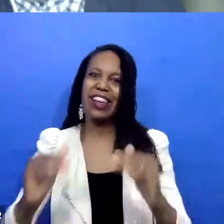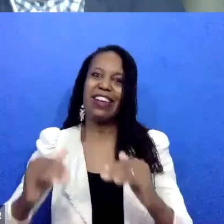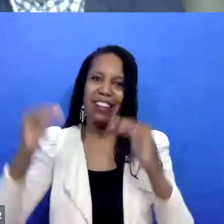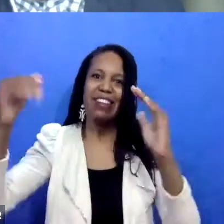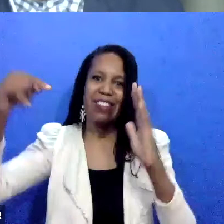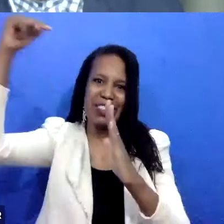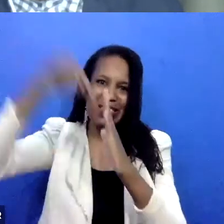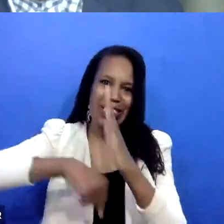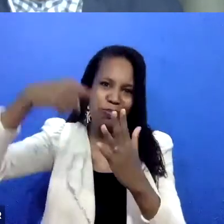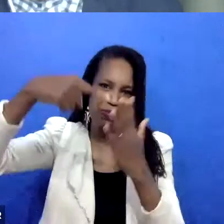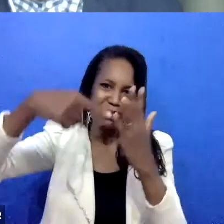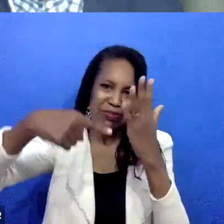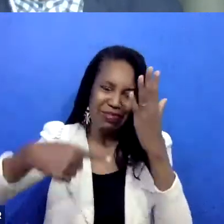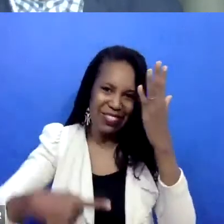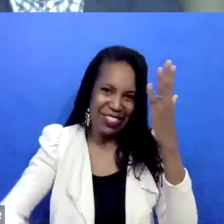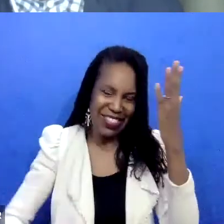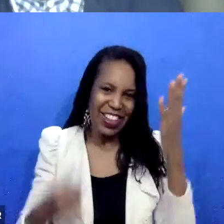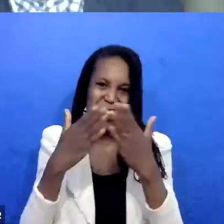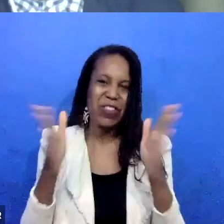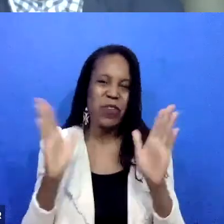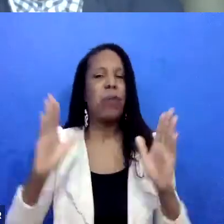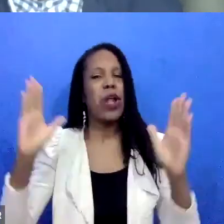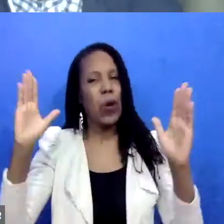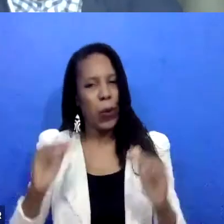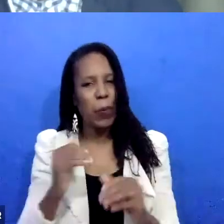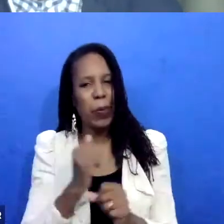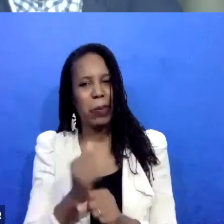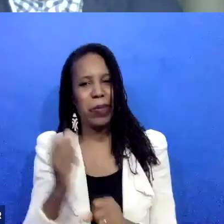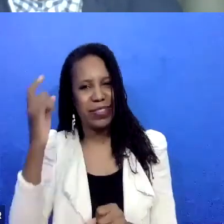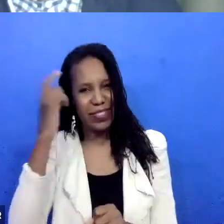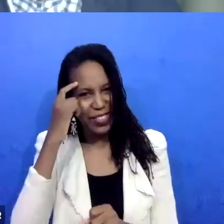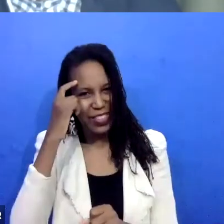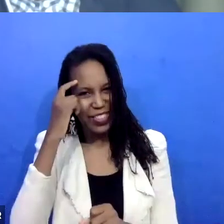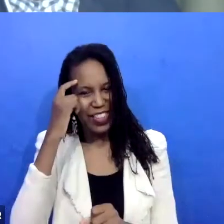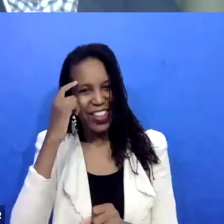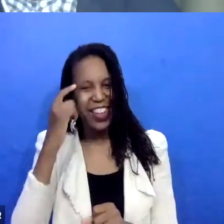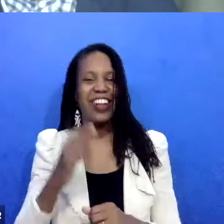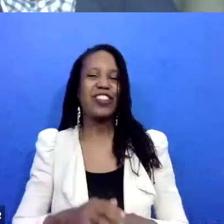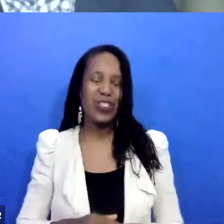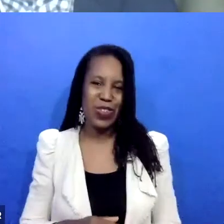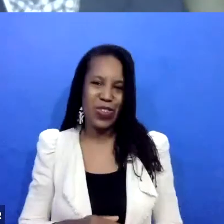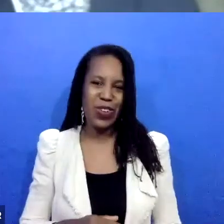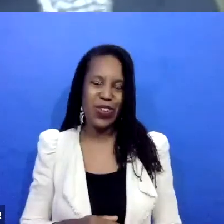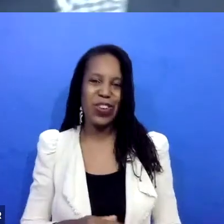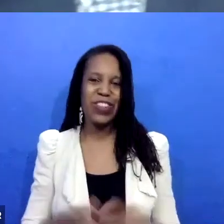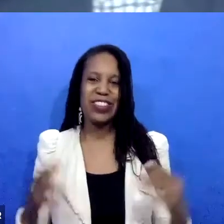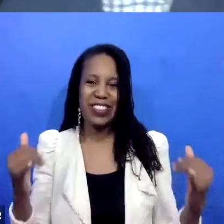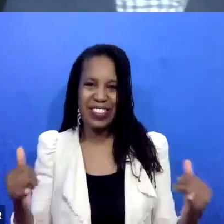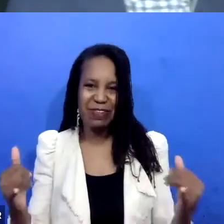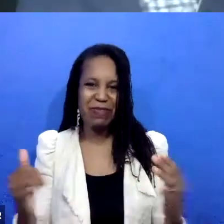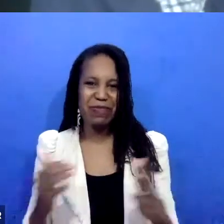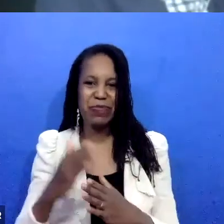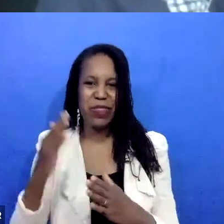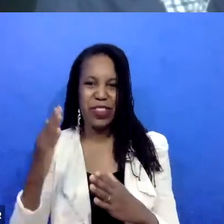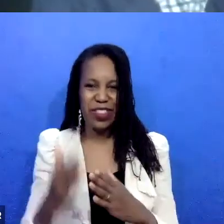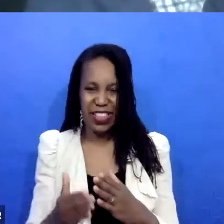some sense. And really just want to say, in closing on this, that we are at a very nascent stage in